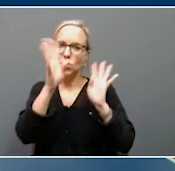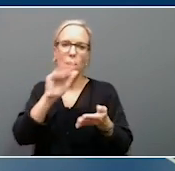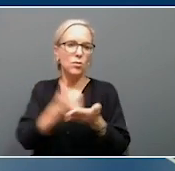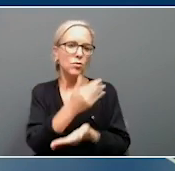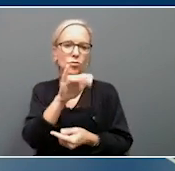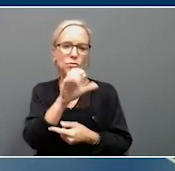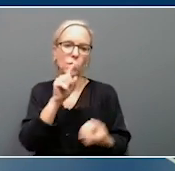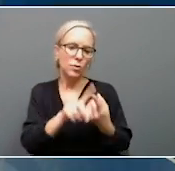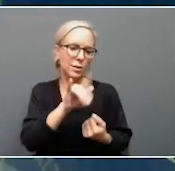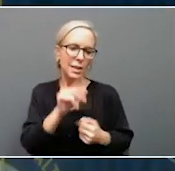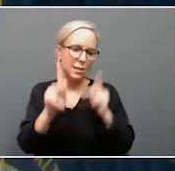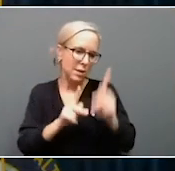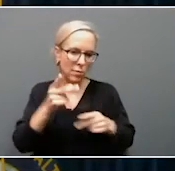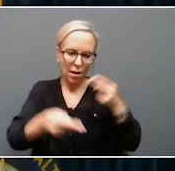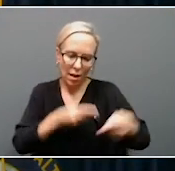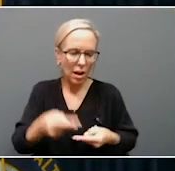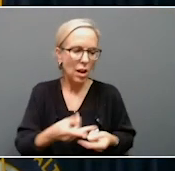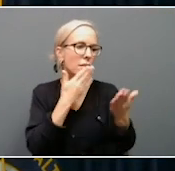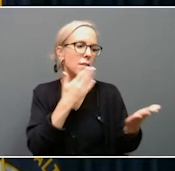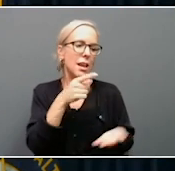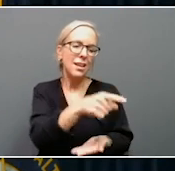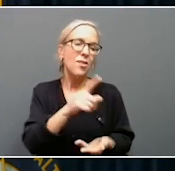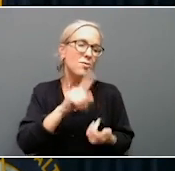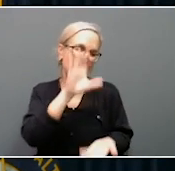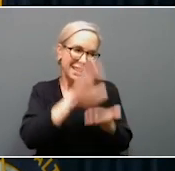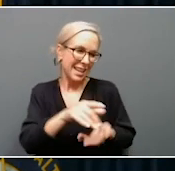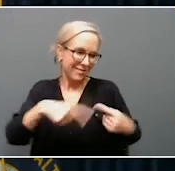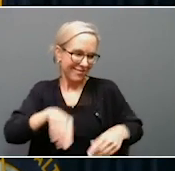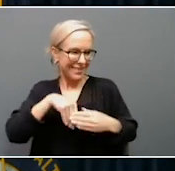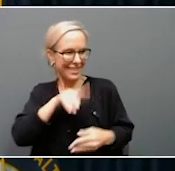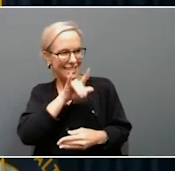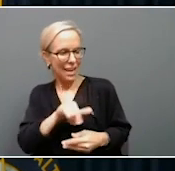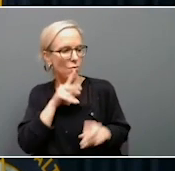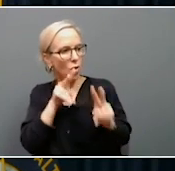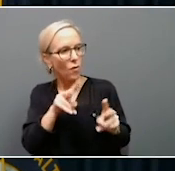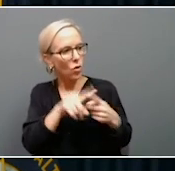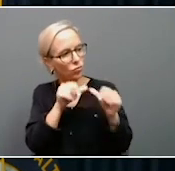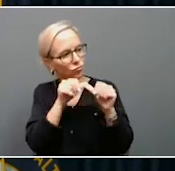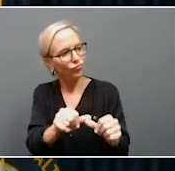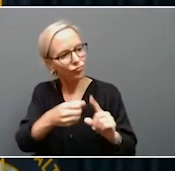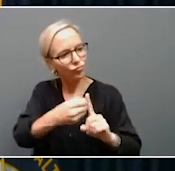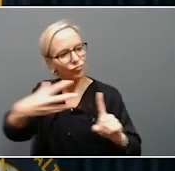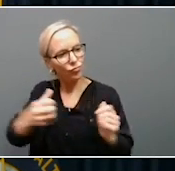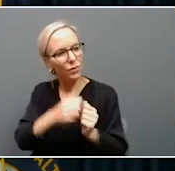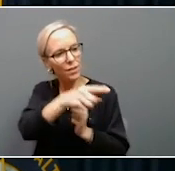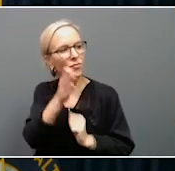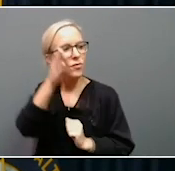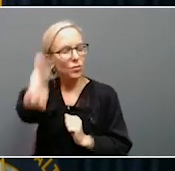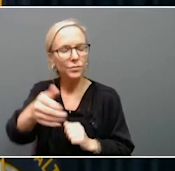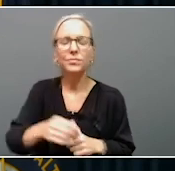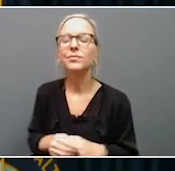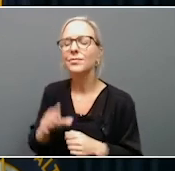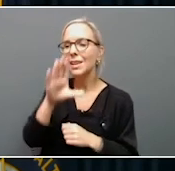the company for their belief in us, and we look forward to growing with them in the future. All right, company announcements